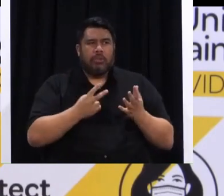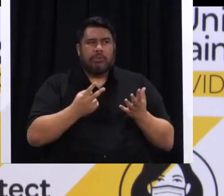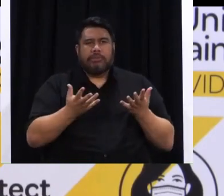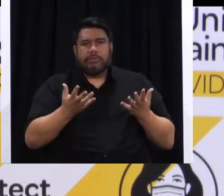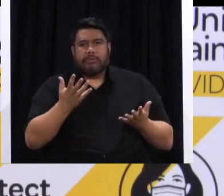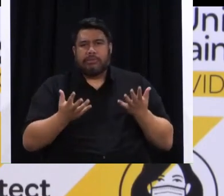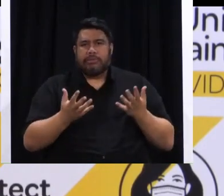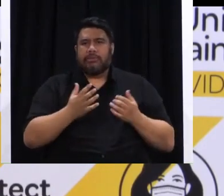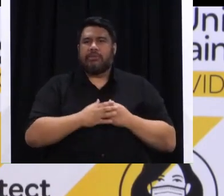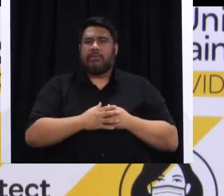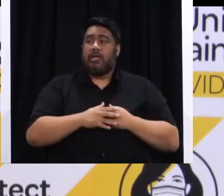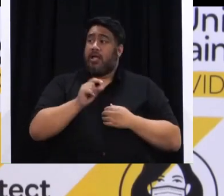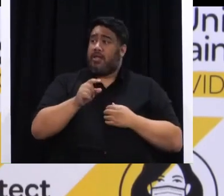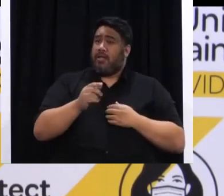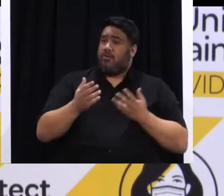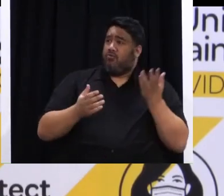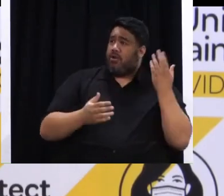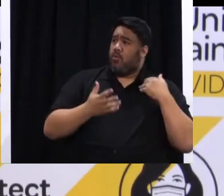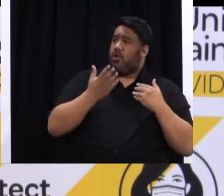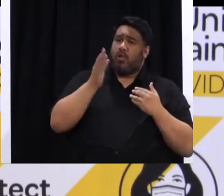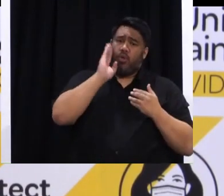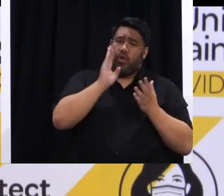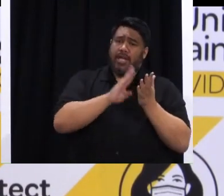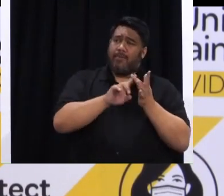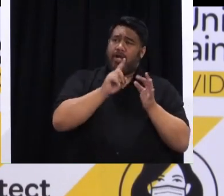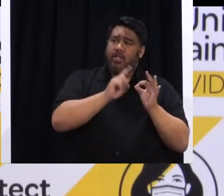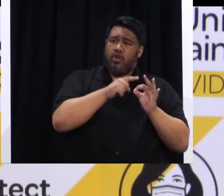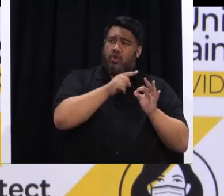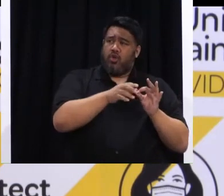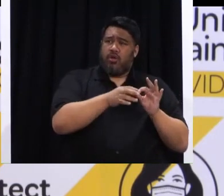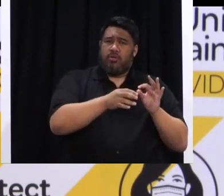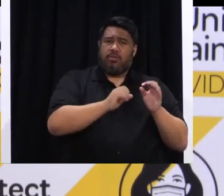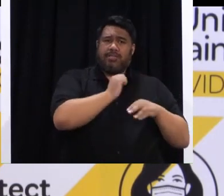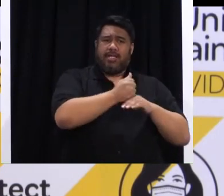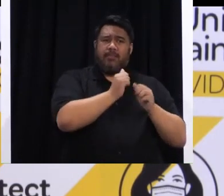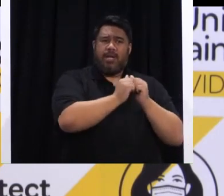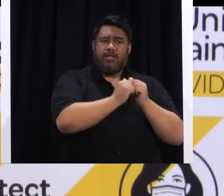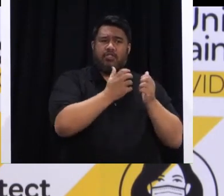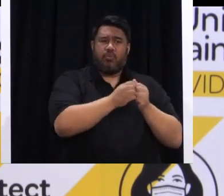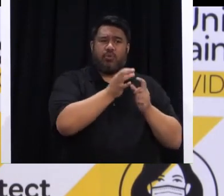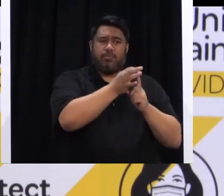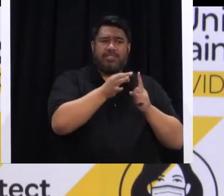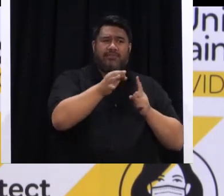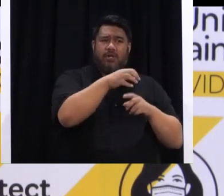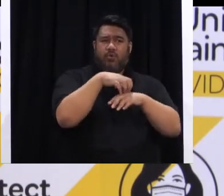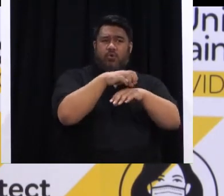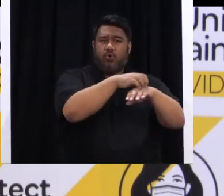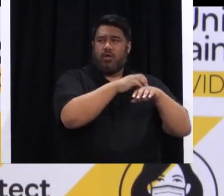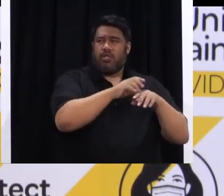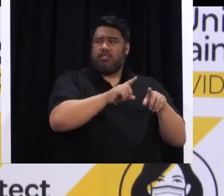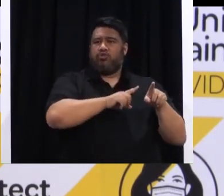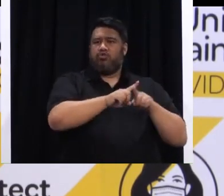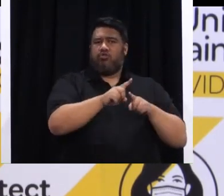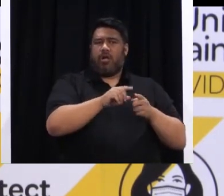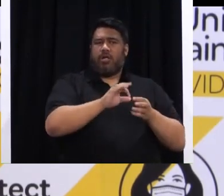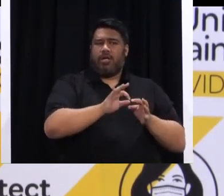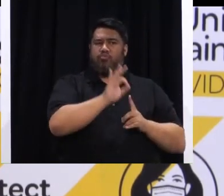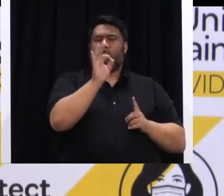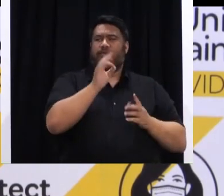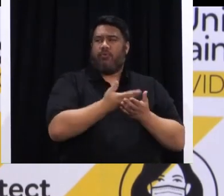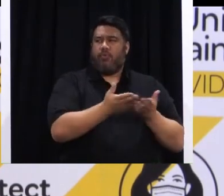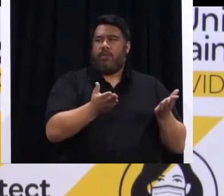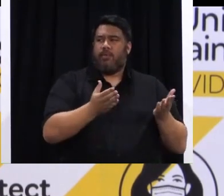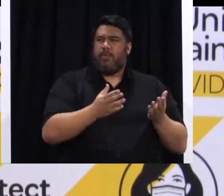MIQ has announced a partnership with Pacifica Futures to help the needs of Pacifica in MIQ. Why did it take things to get so